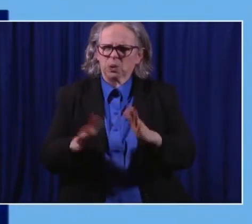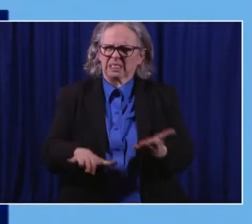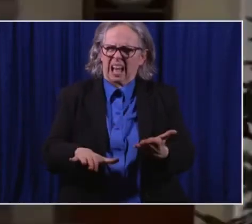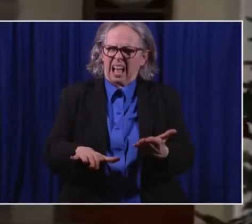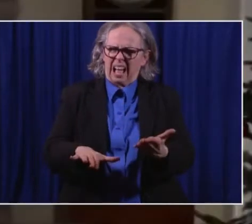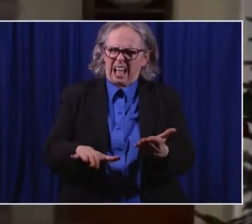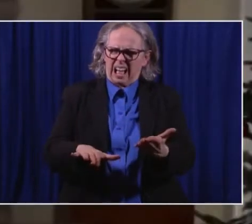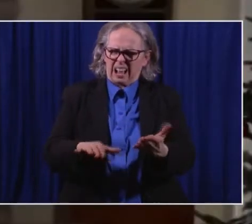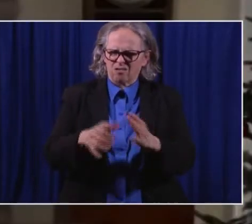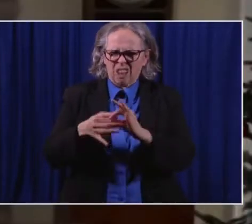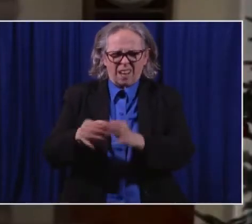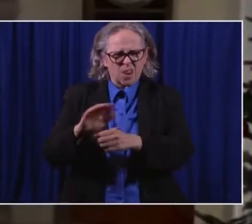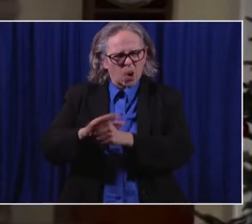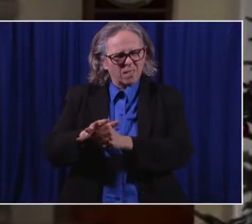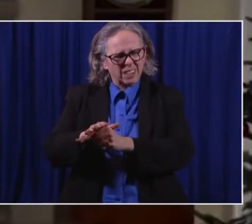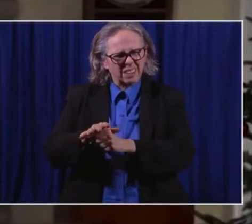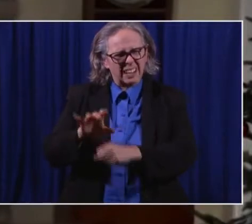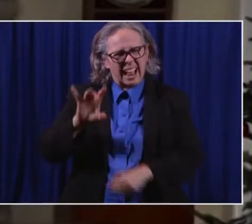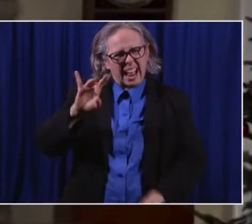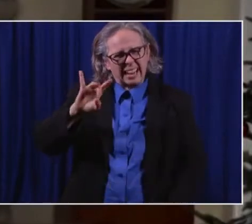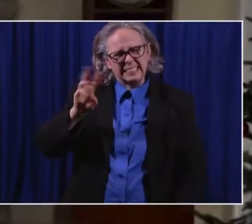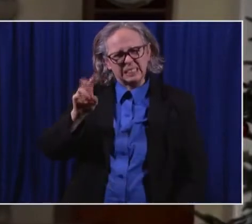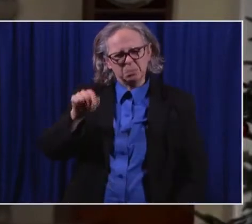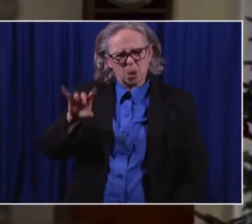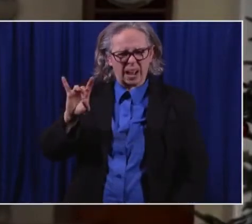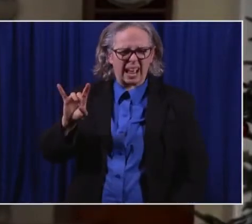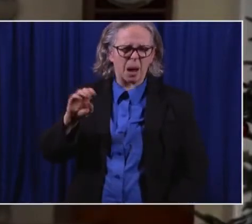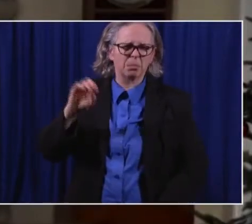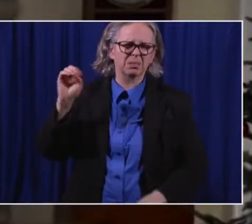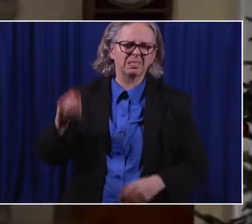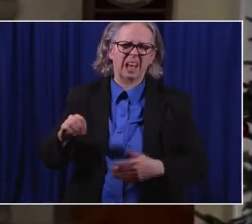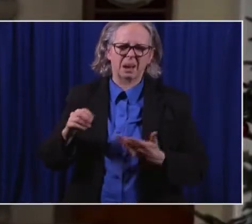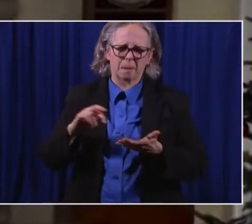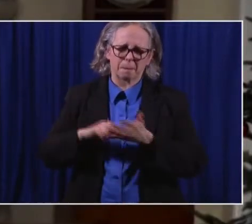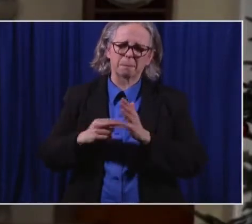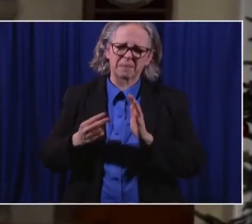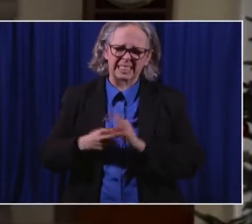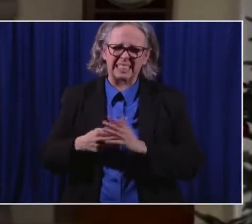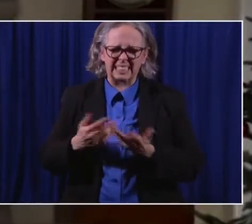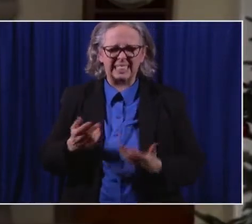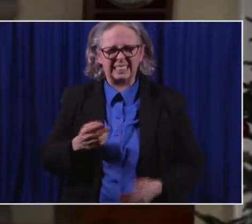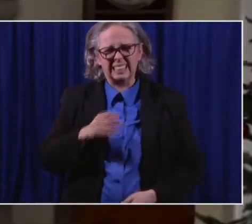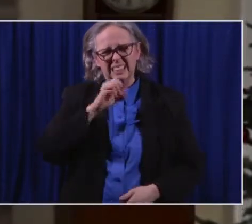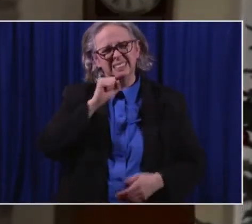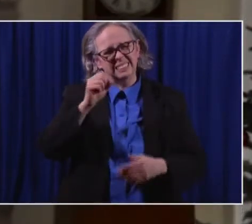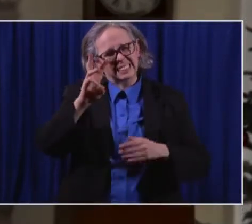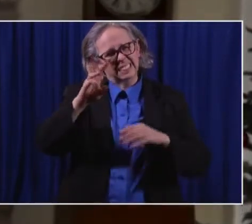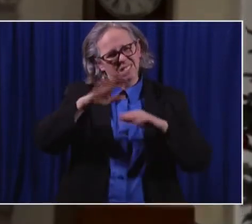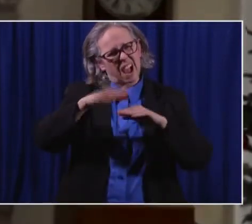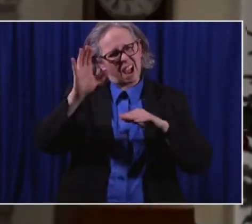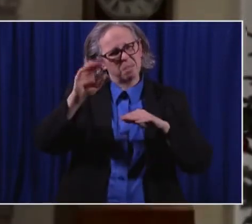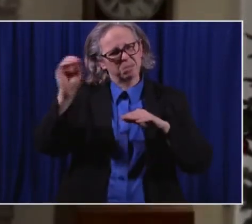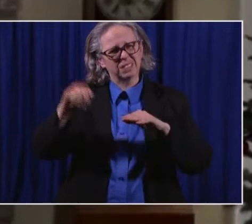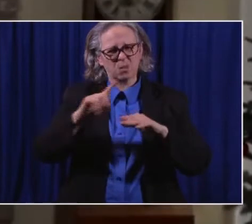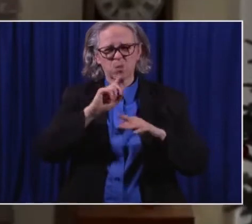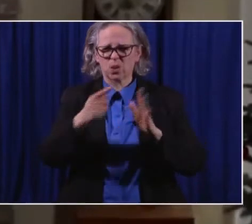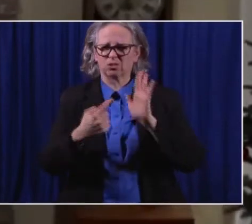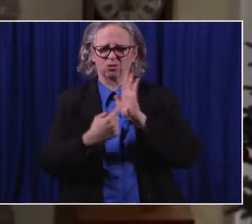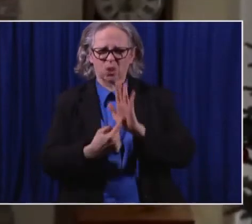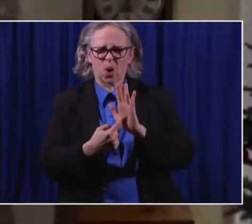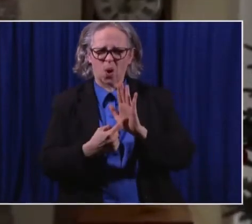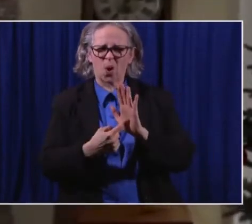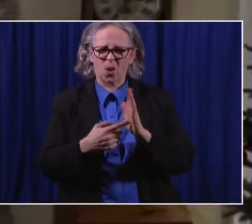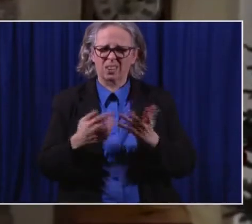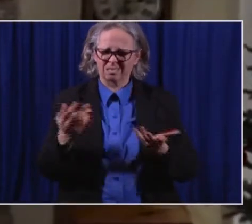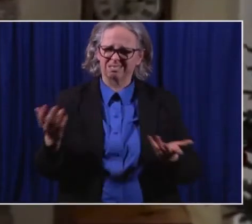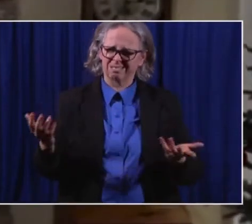COVID. So those over 60, 65 up, uh, comprise